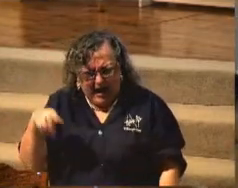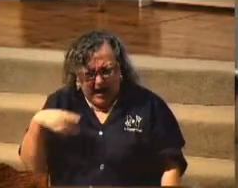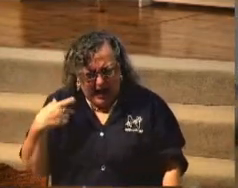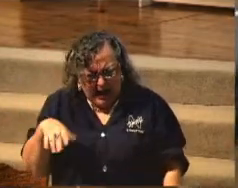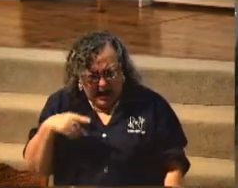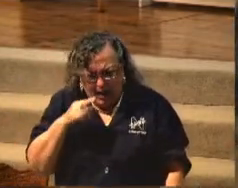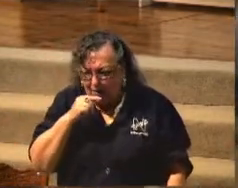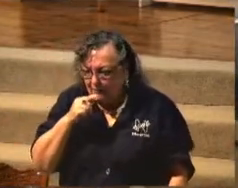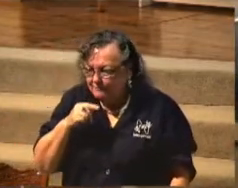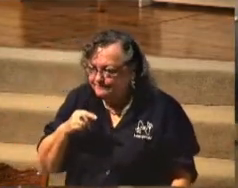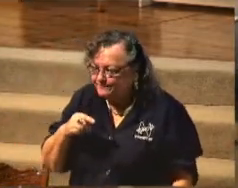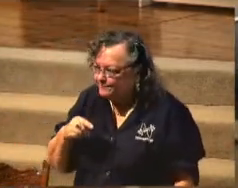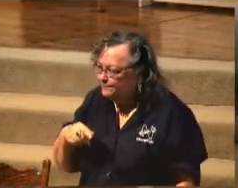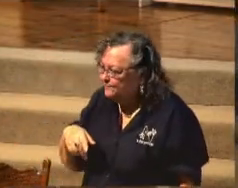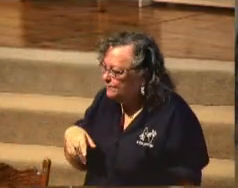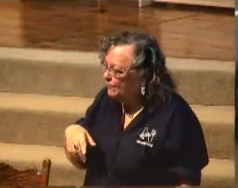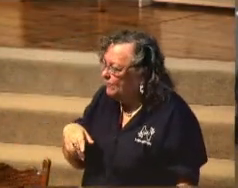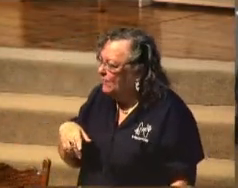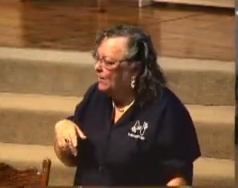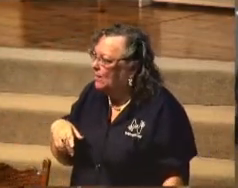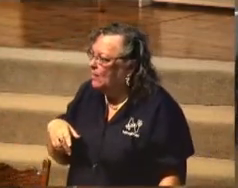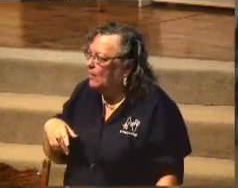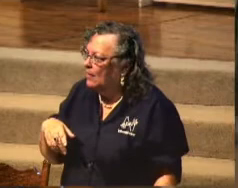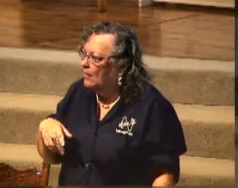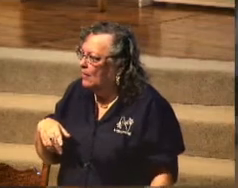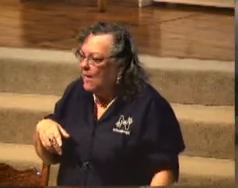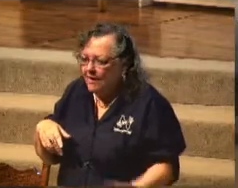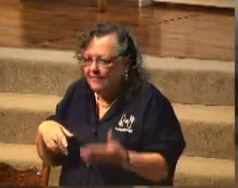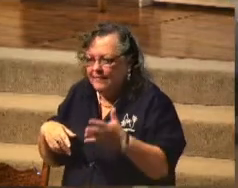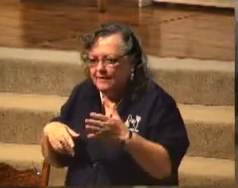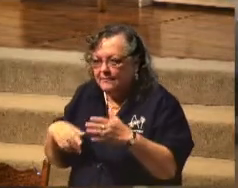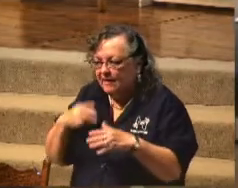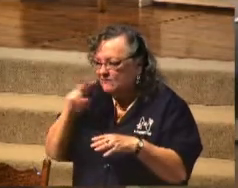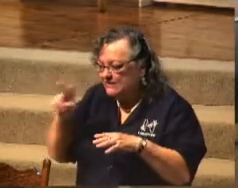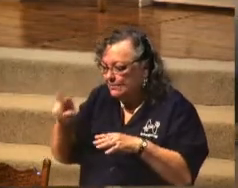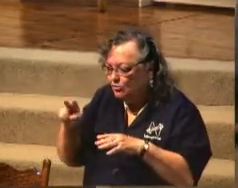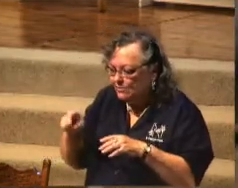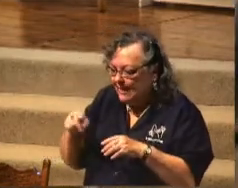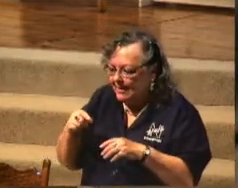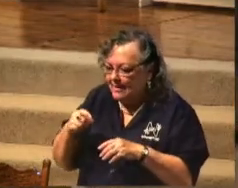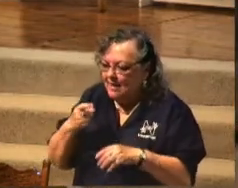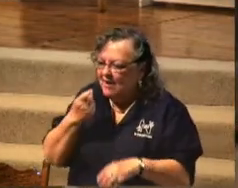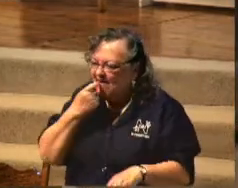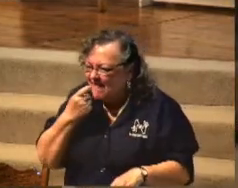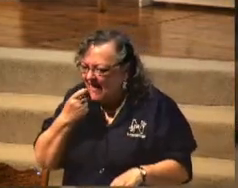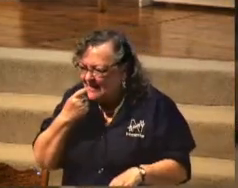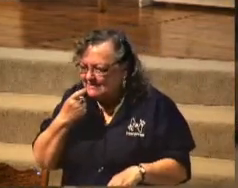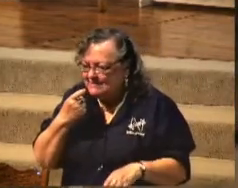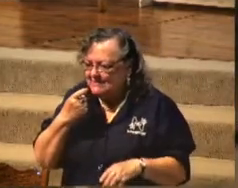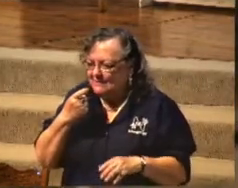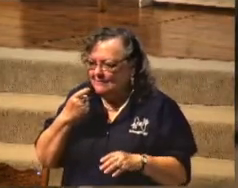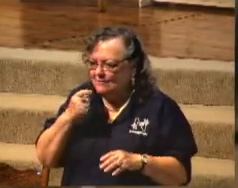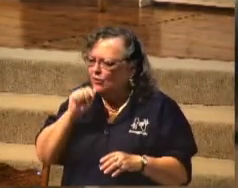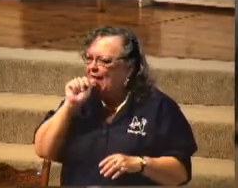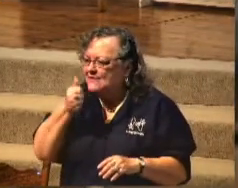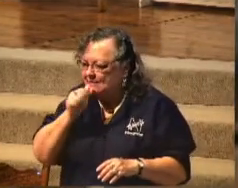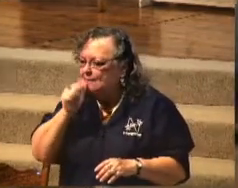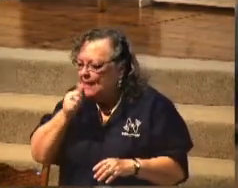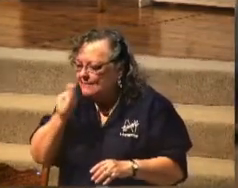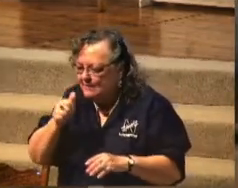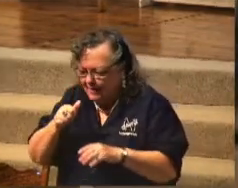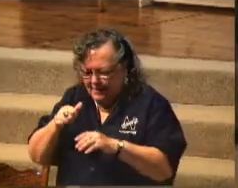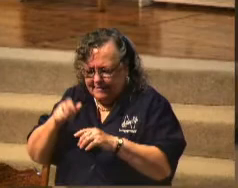They've been seen to take nuts, shells, and that they couldn't bust open.